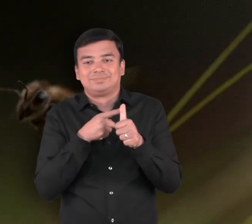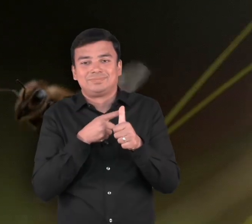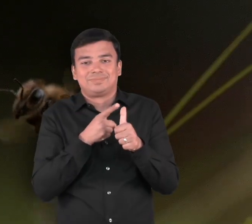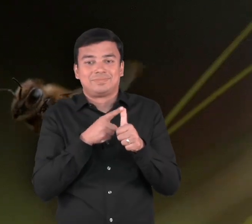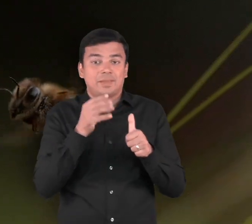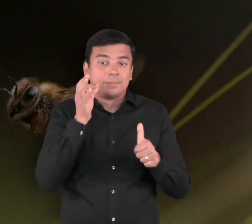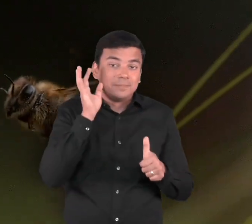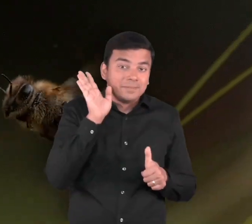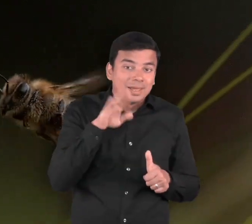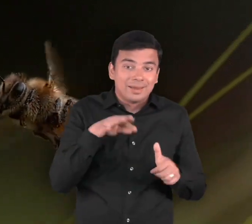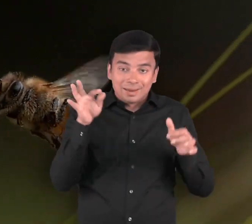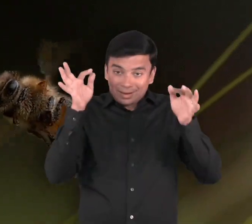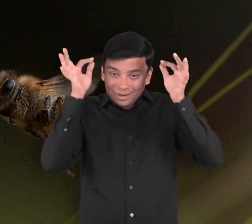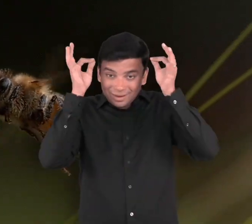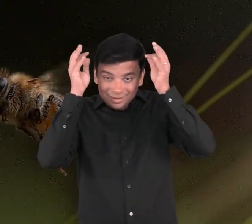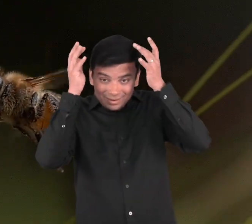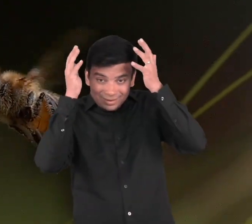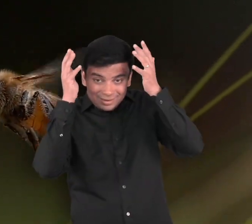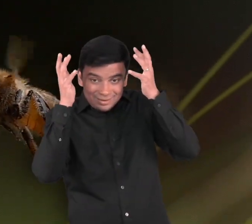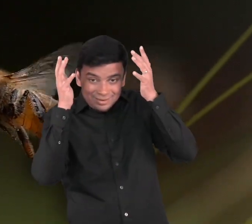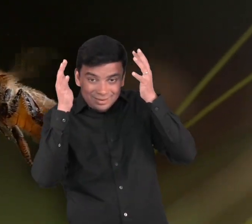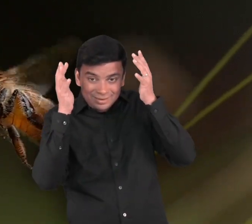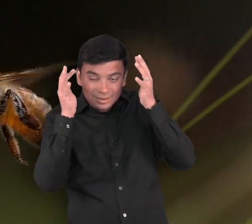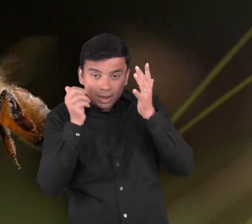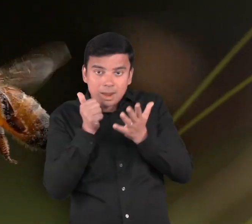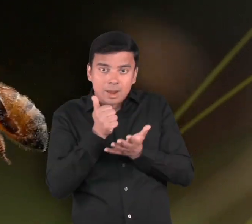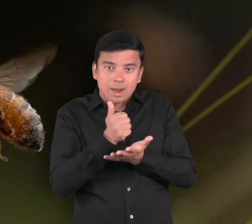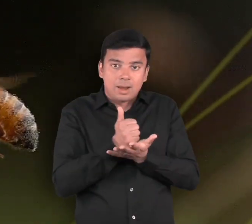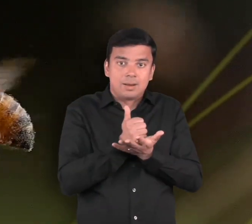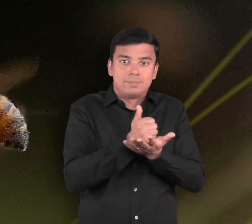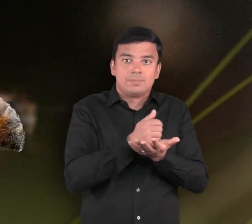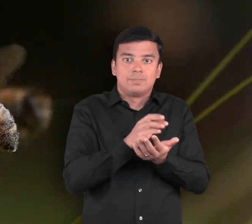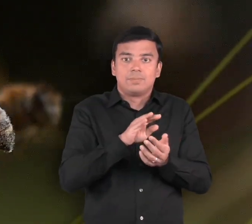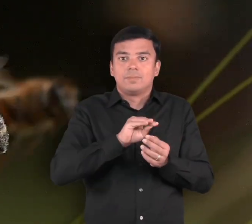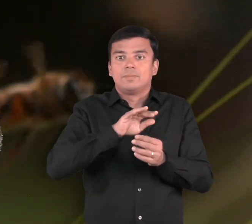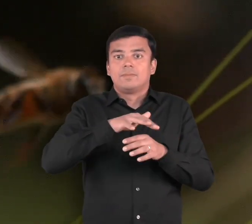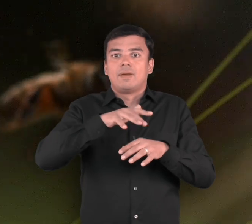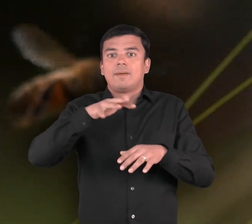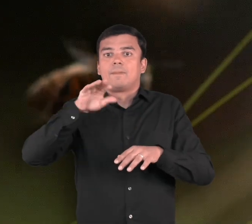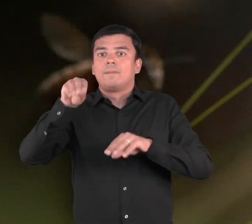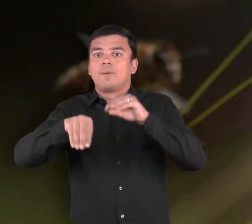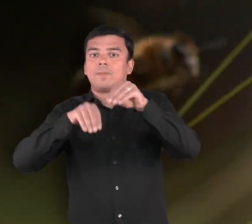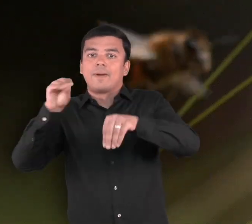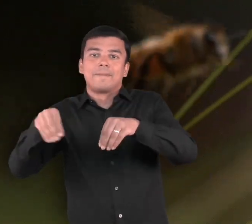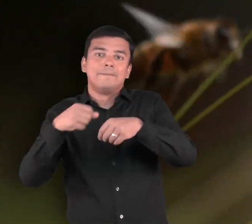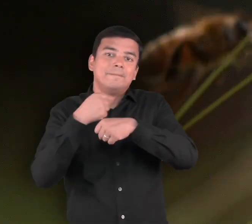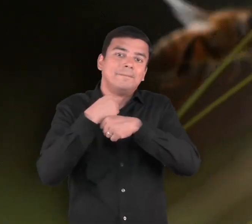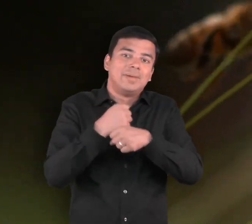you remember. How do the hairs on bees help them pollinate flowers and crops?